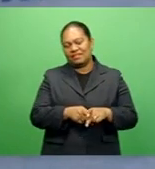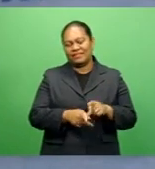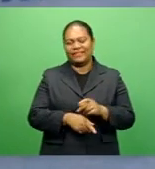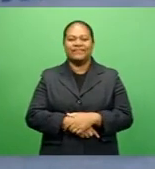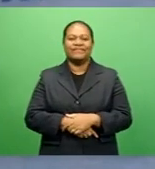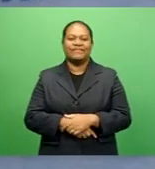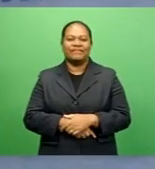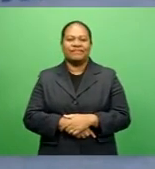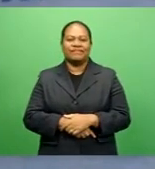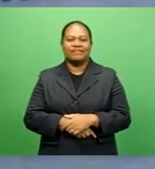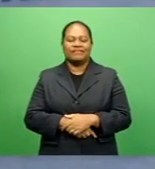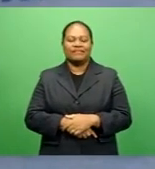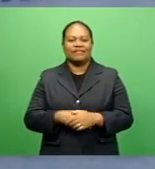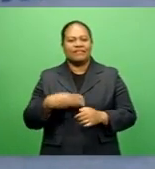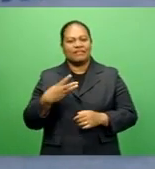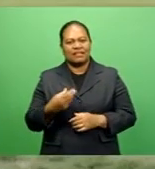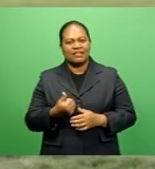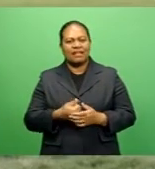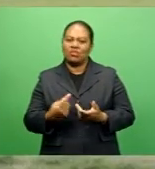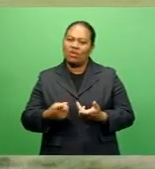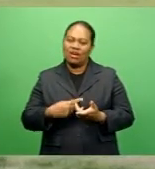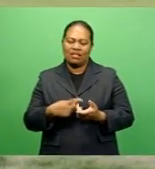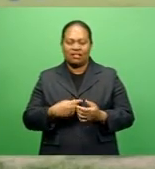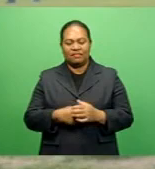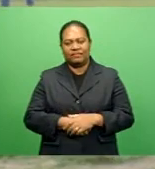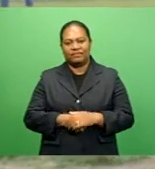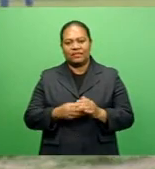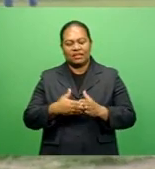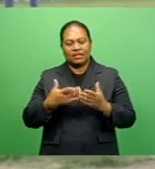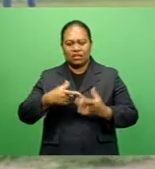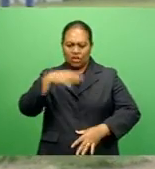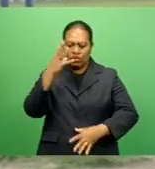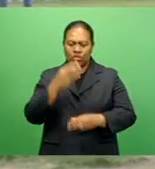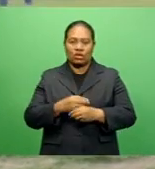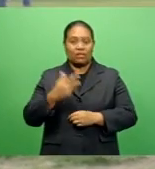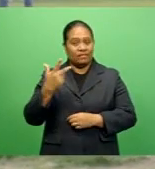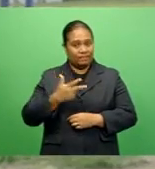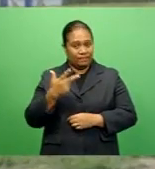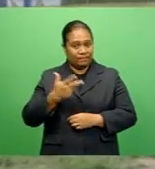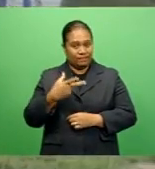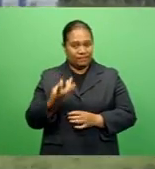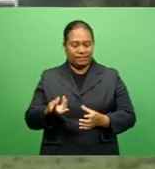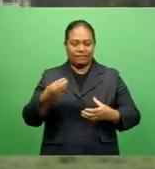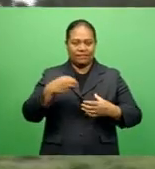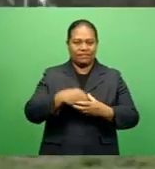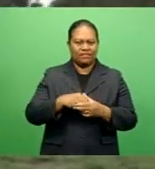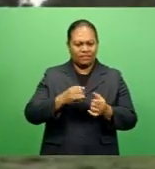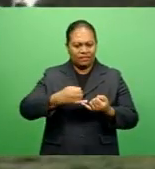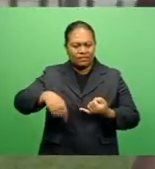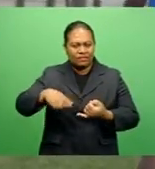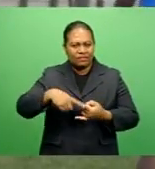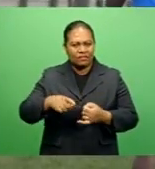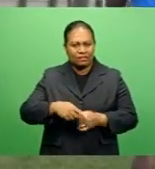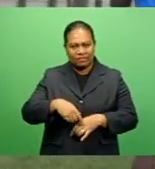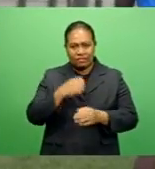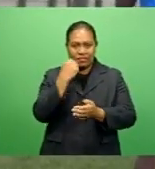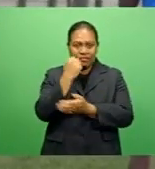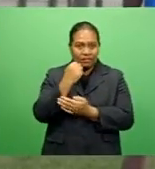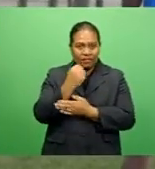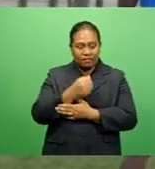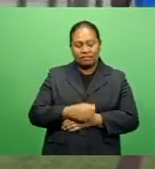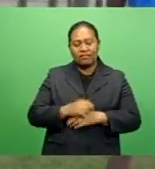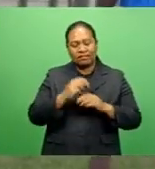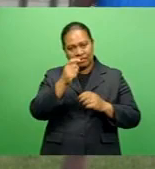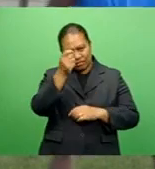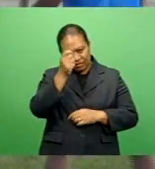and some have moved on to other units. Meanwhile, a total of eight teams have joined the Suva Rugby Union Club competition this year,